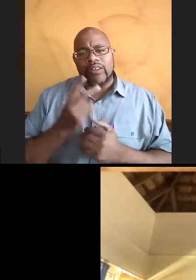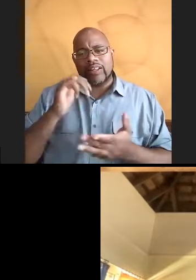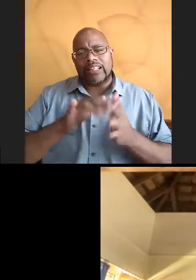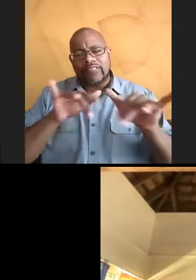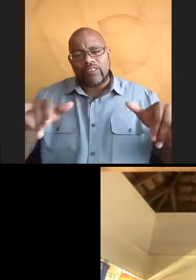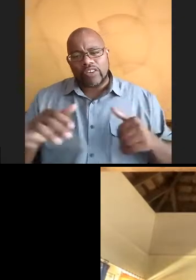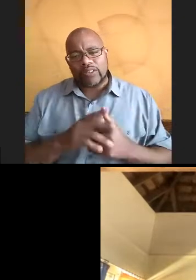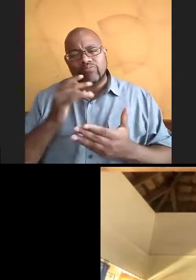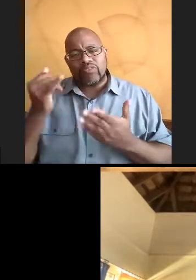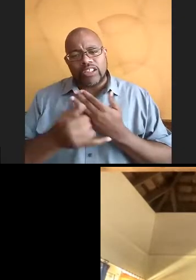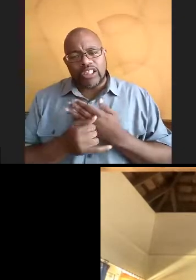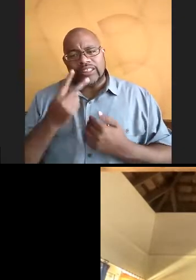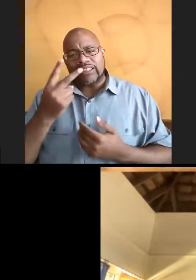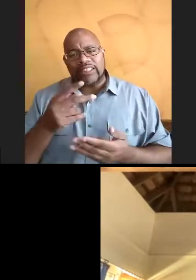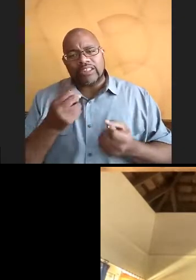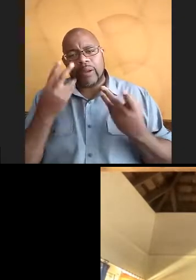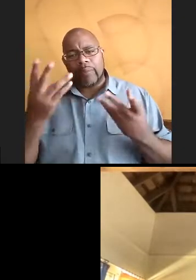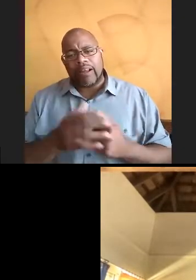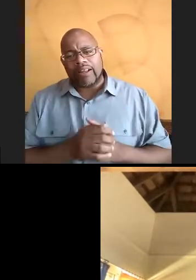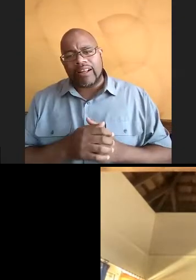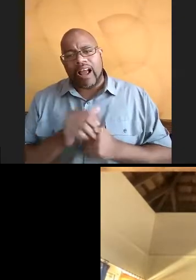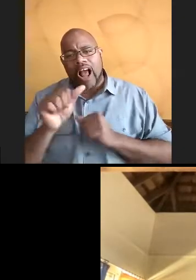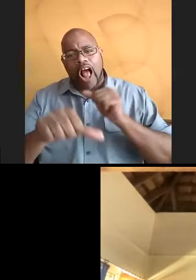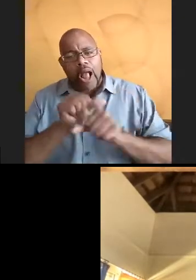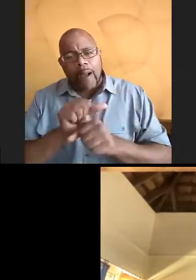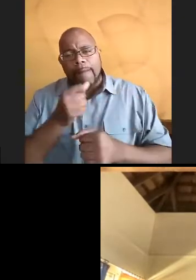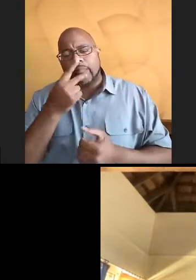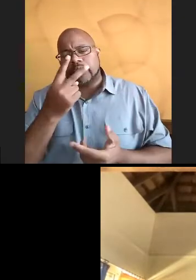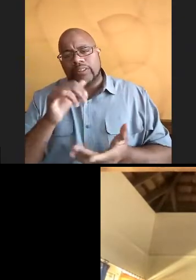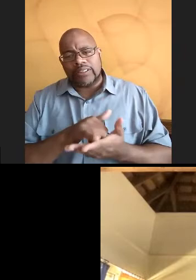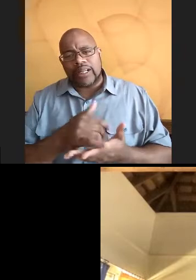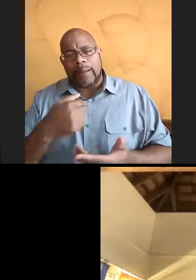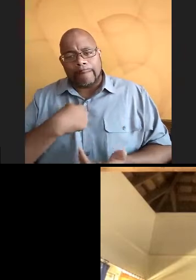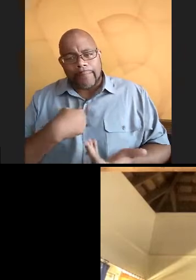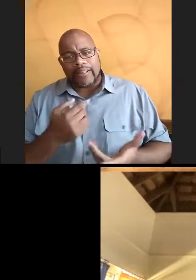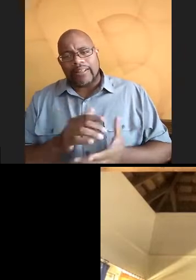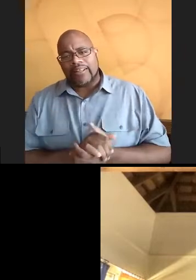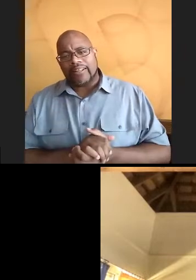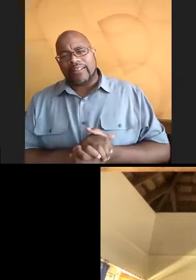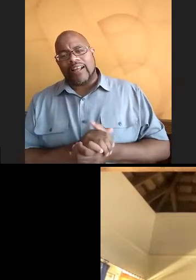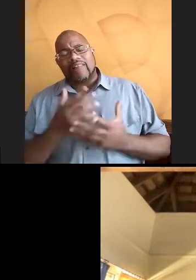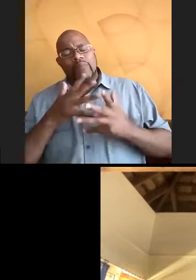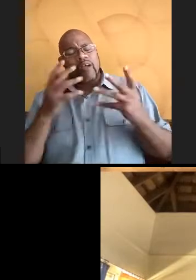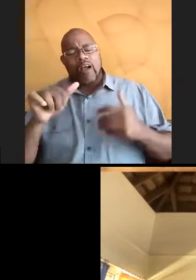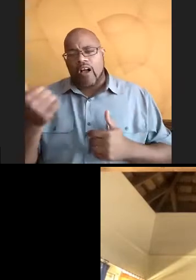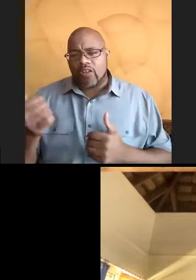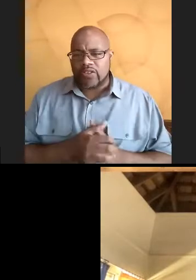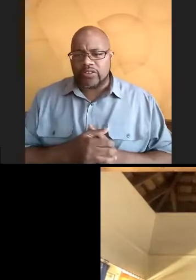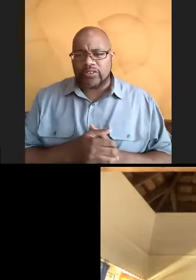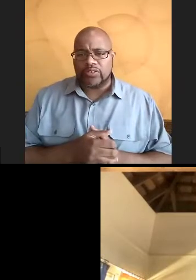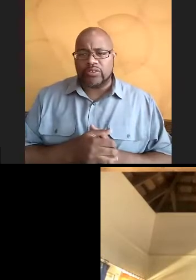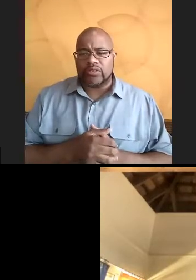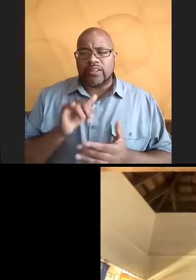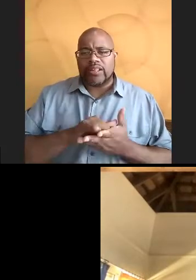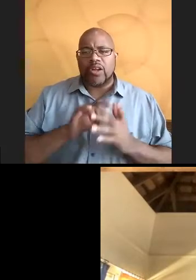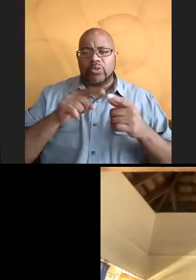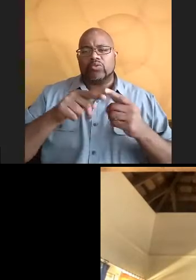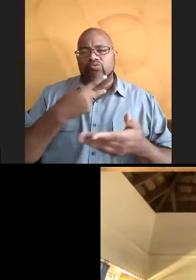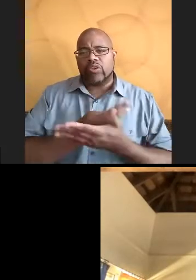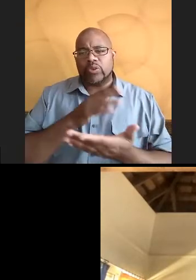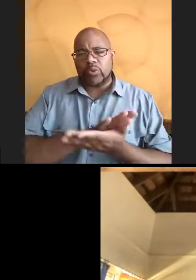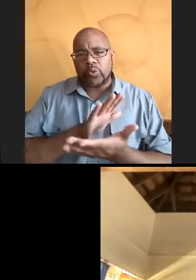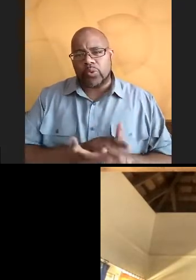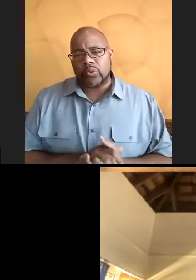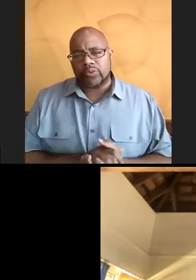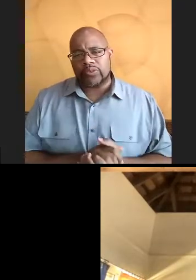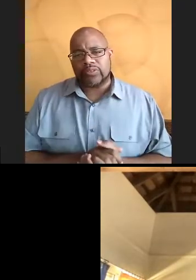project, right? You see so many of the alum, I'm sure you must tell, but there are tons of other ones who have gone to graduate school, have